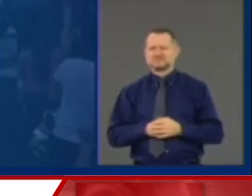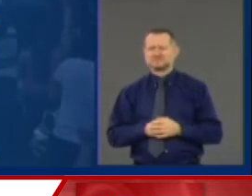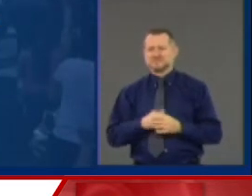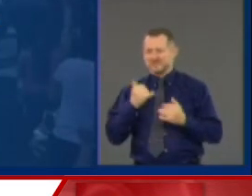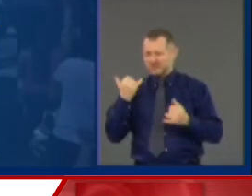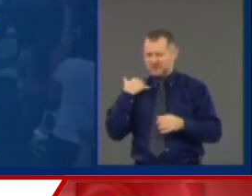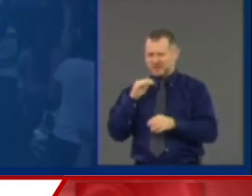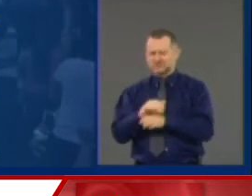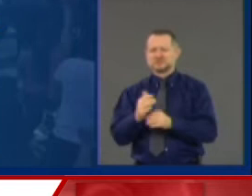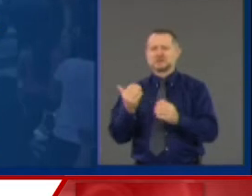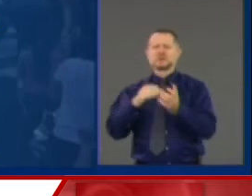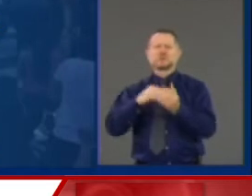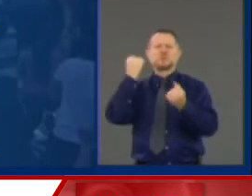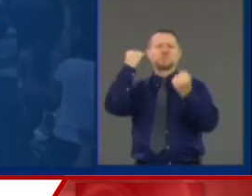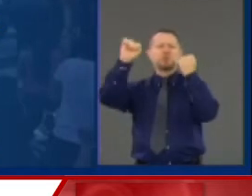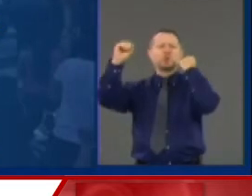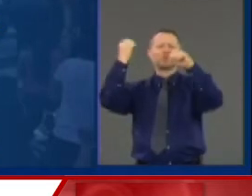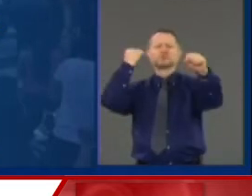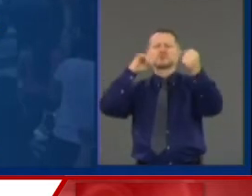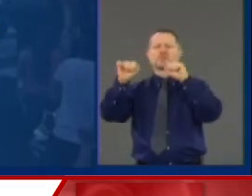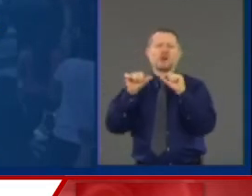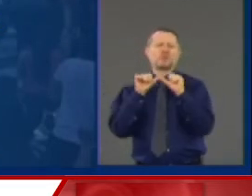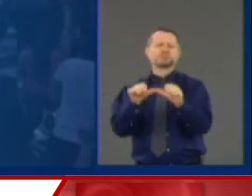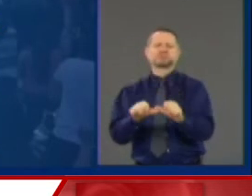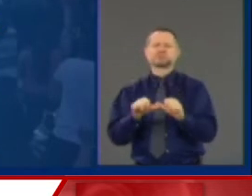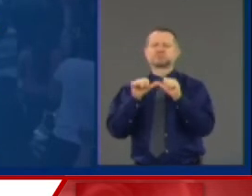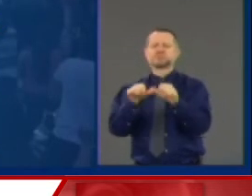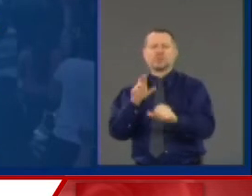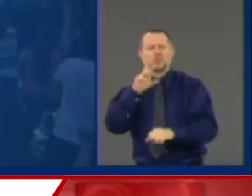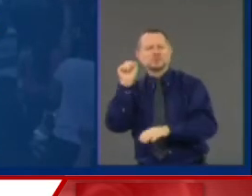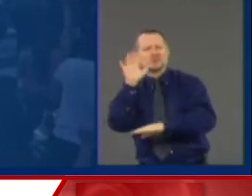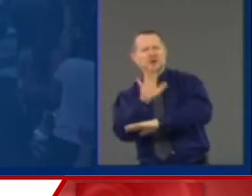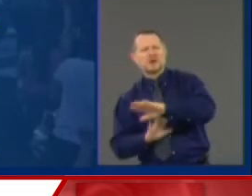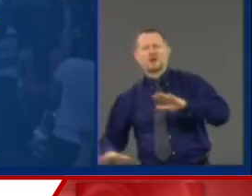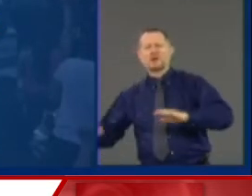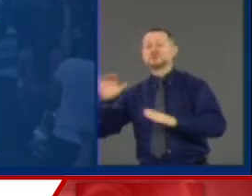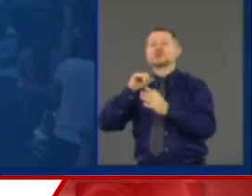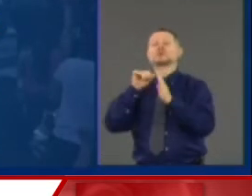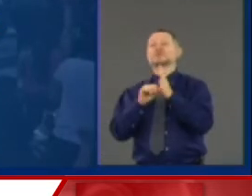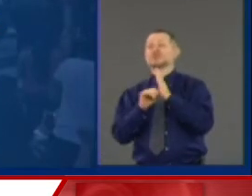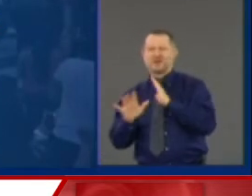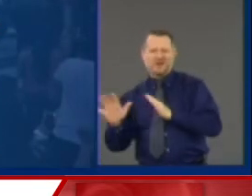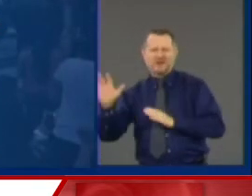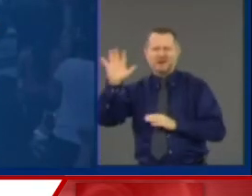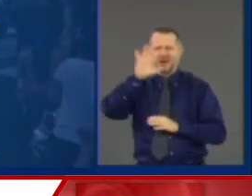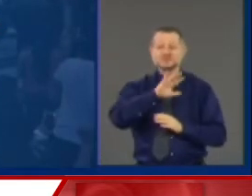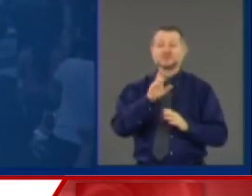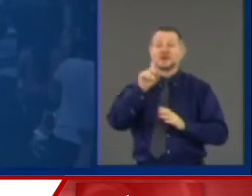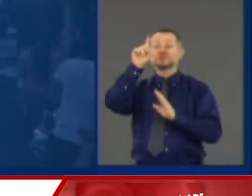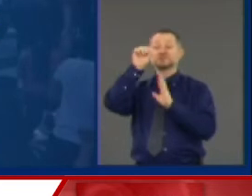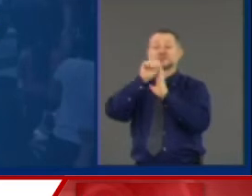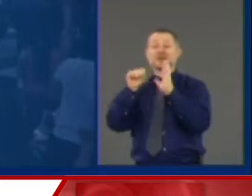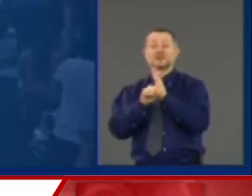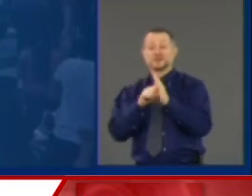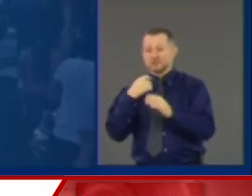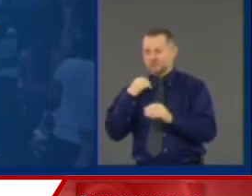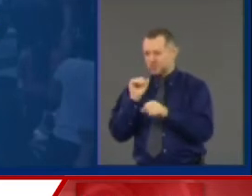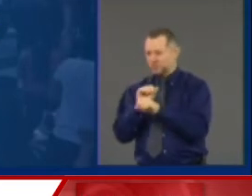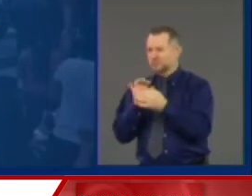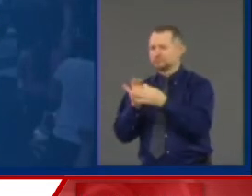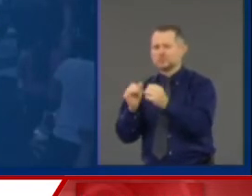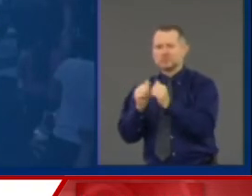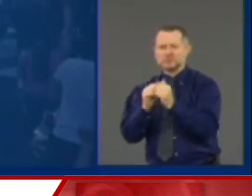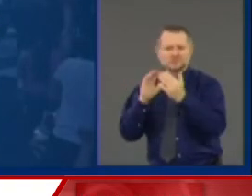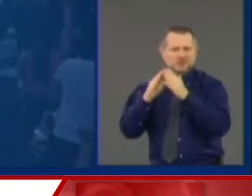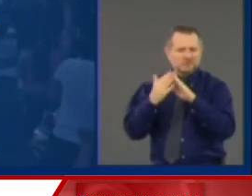last night. They continued across the nation. Upstate, we worked with the cities very closely. The state